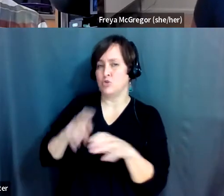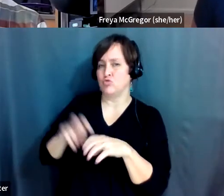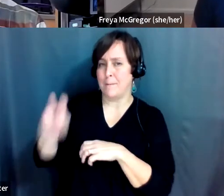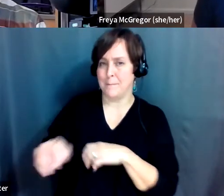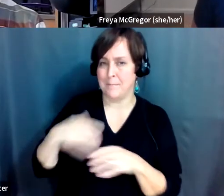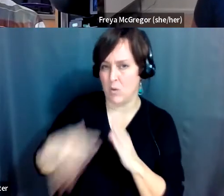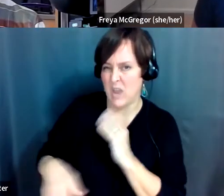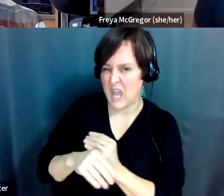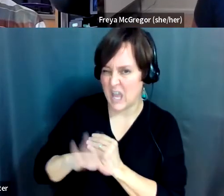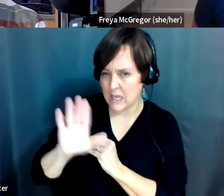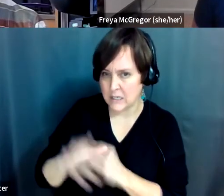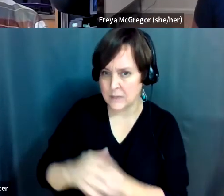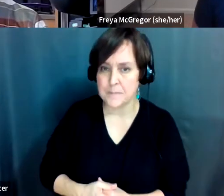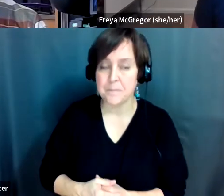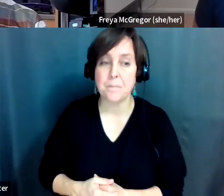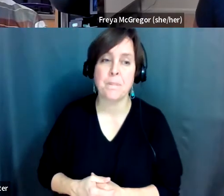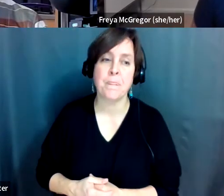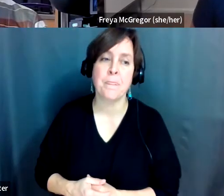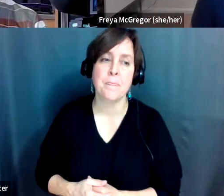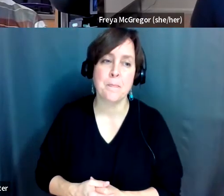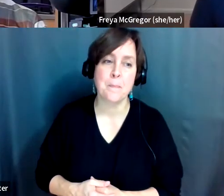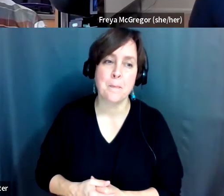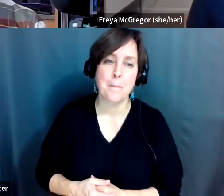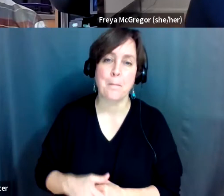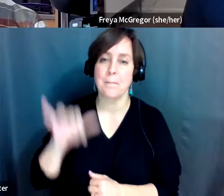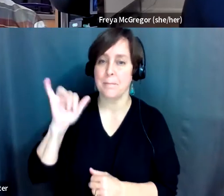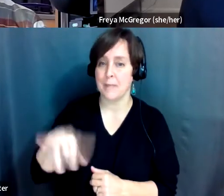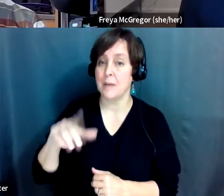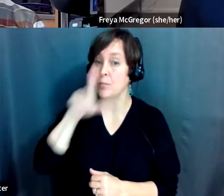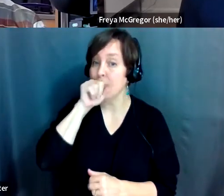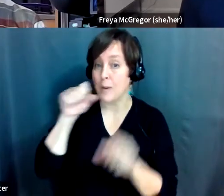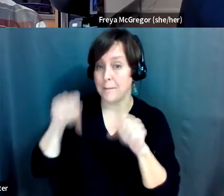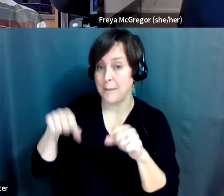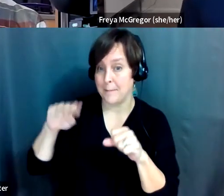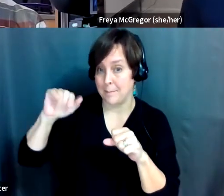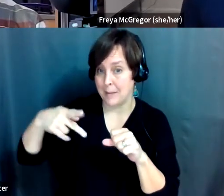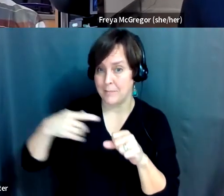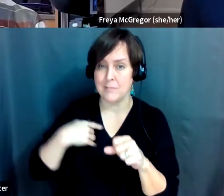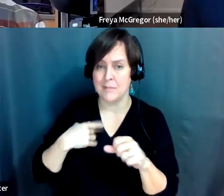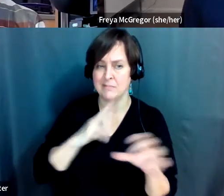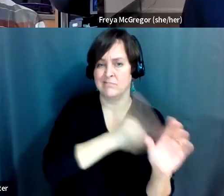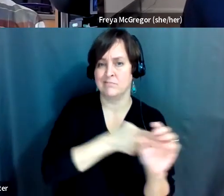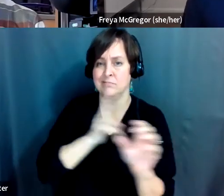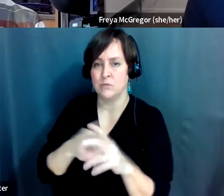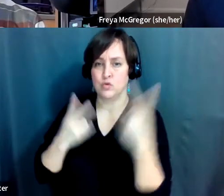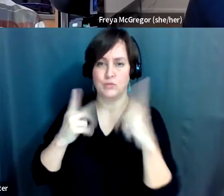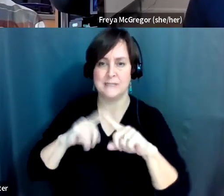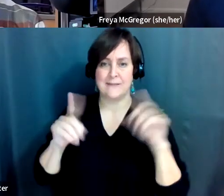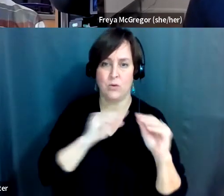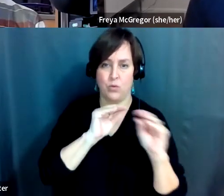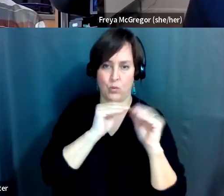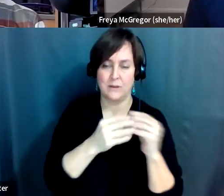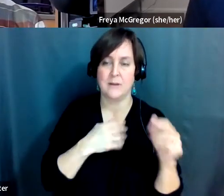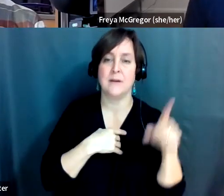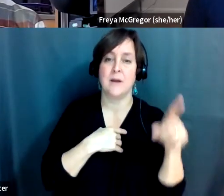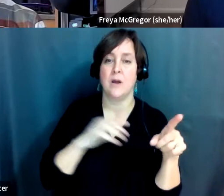add a little bit on that bird ability map. So, um, I am in two different organizations. I'm on the board of the Sacramento Audubon